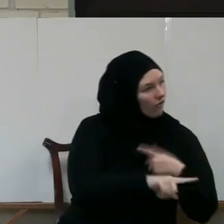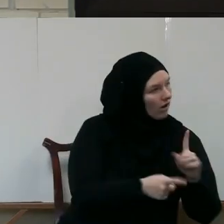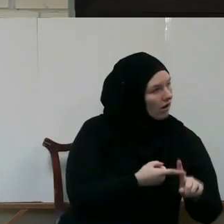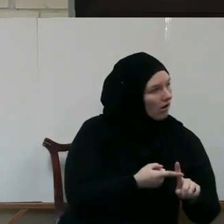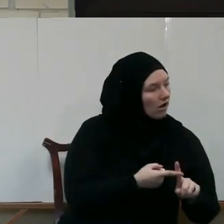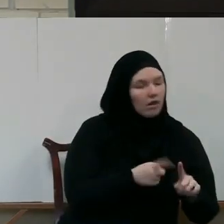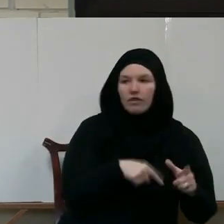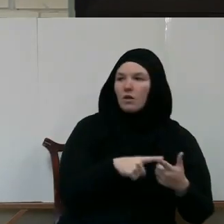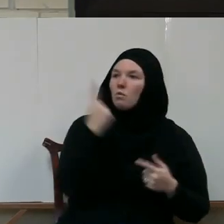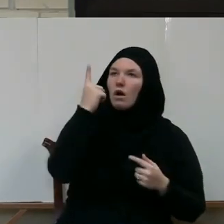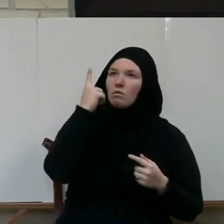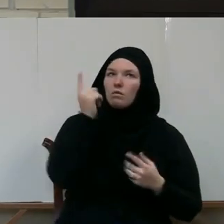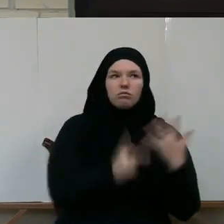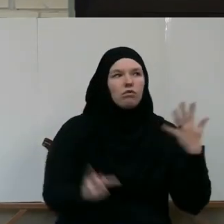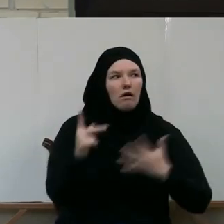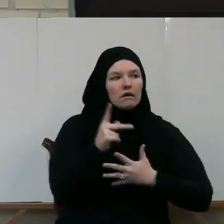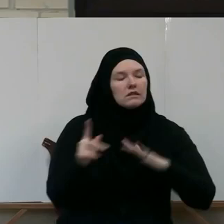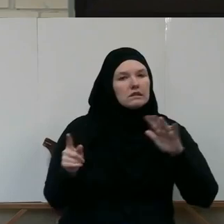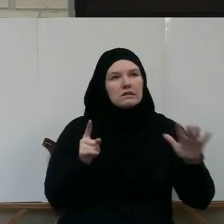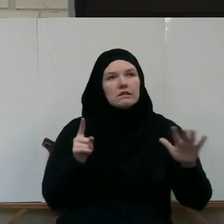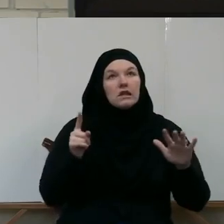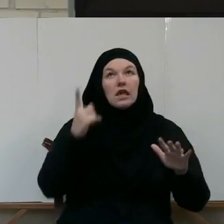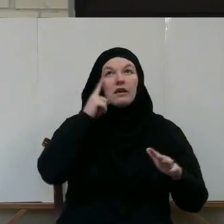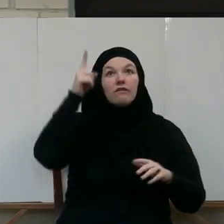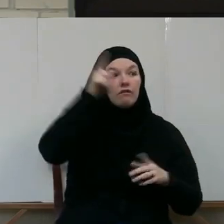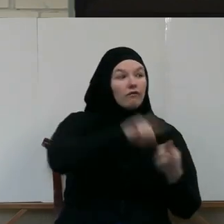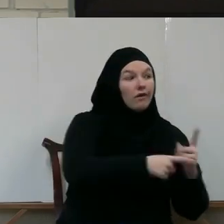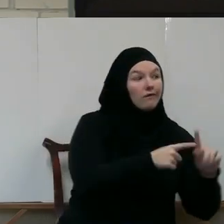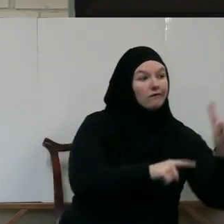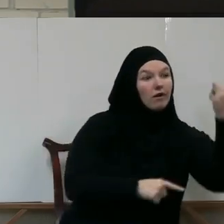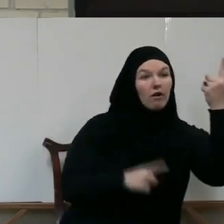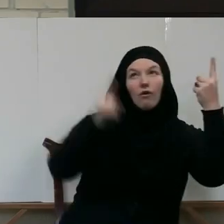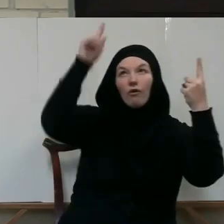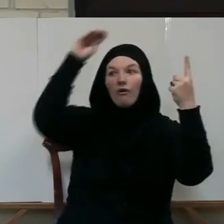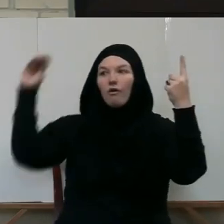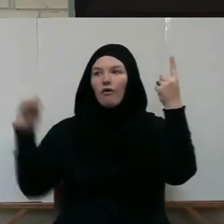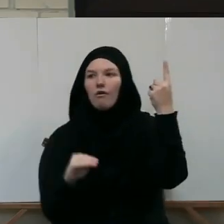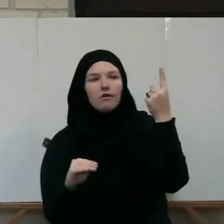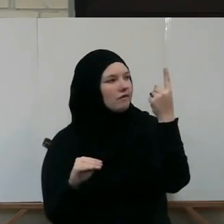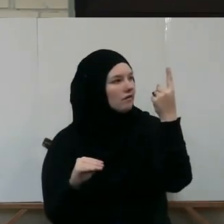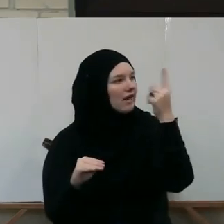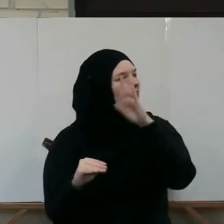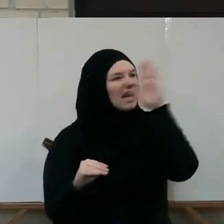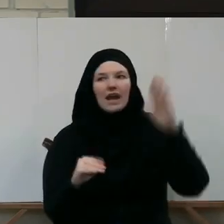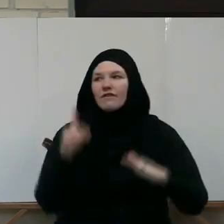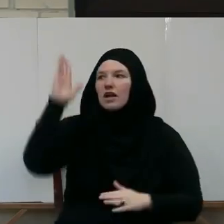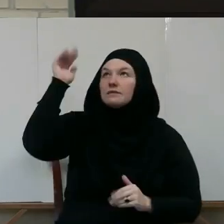priority. So if you put Allah second, never expect him to put you first.